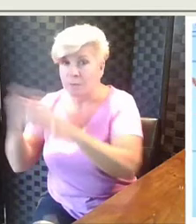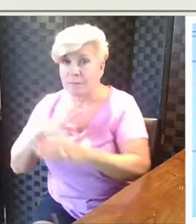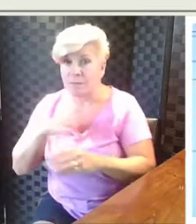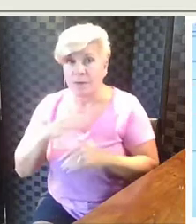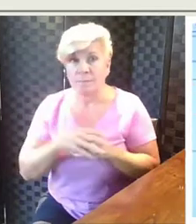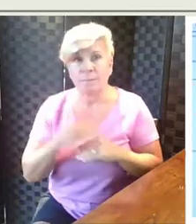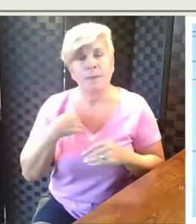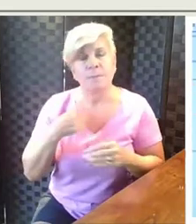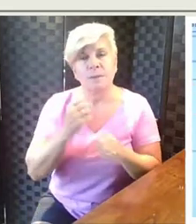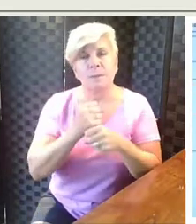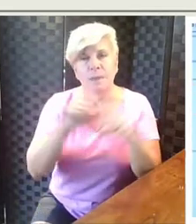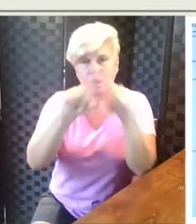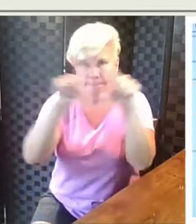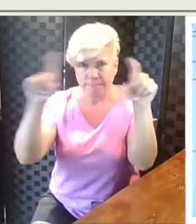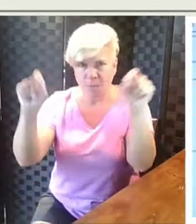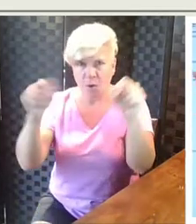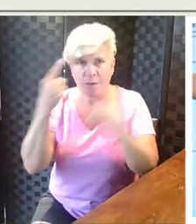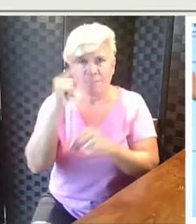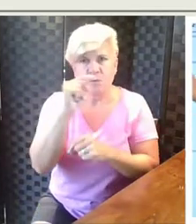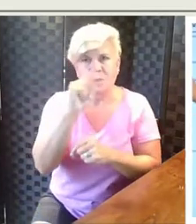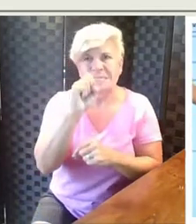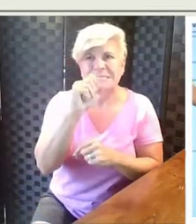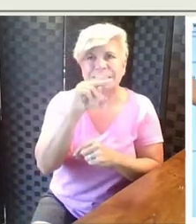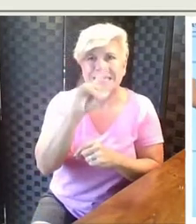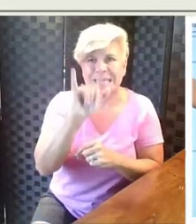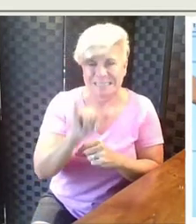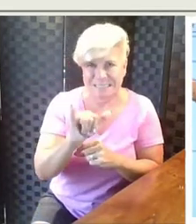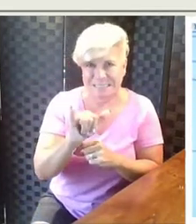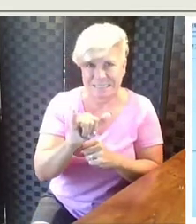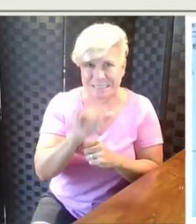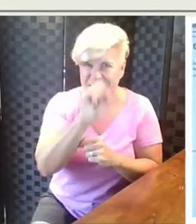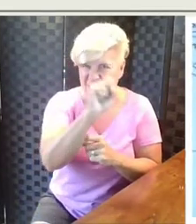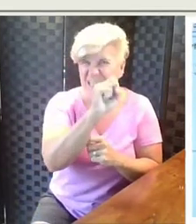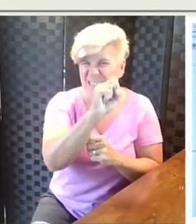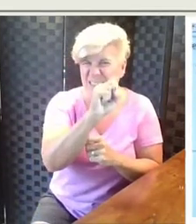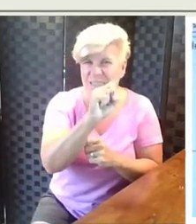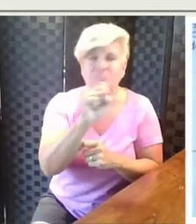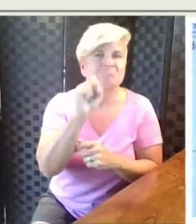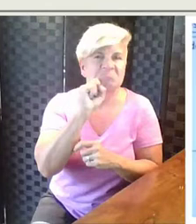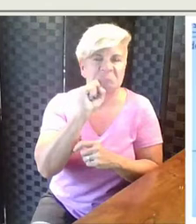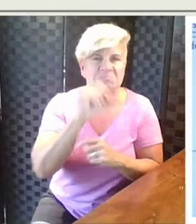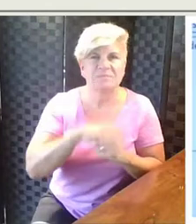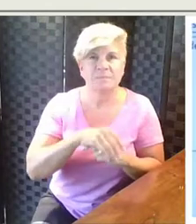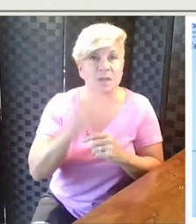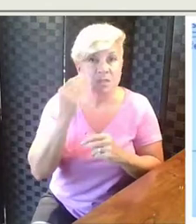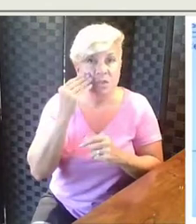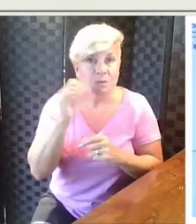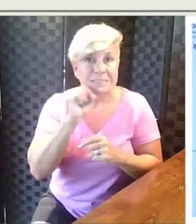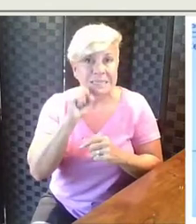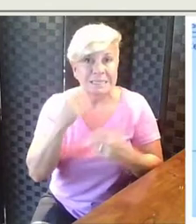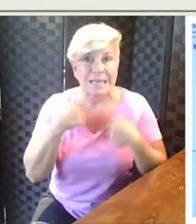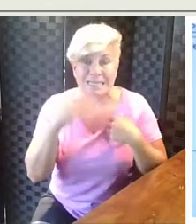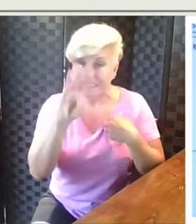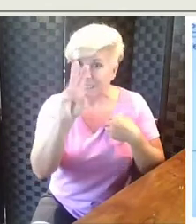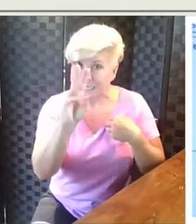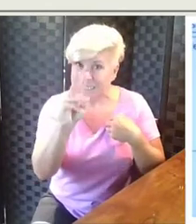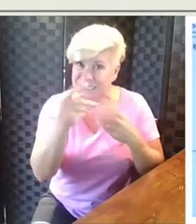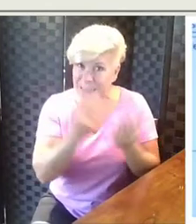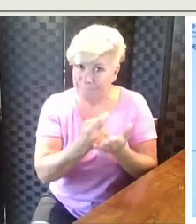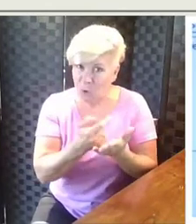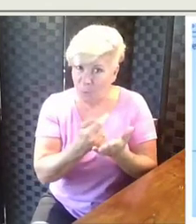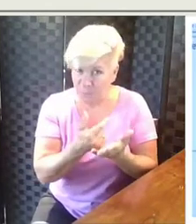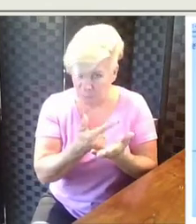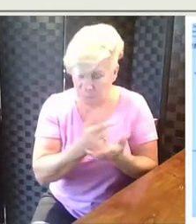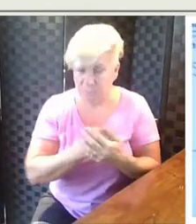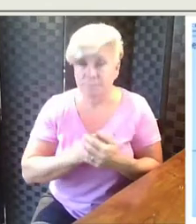a bar for Sandy. I'm just going to put an S here for her. And we know she has sixteen marbles